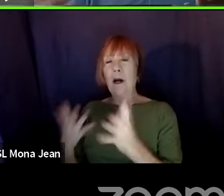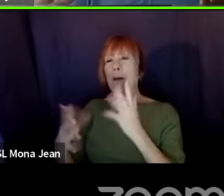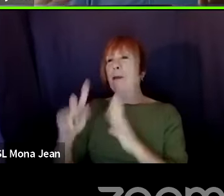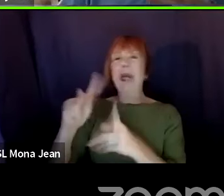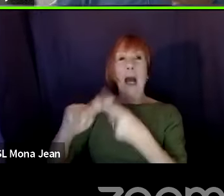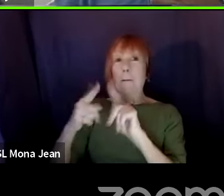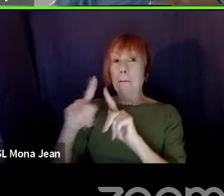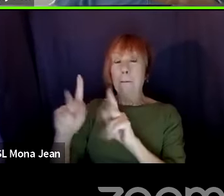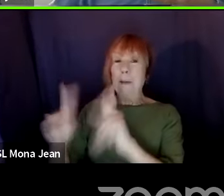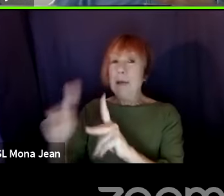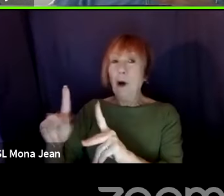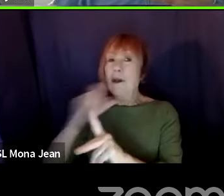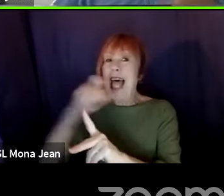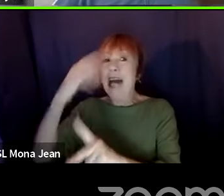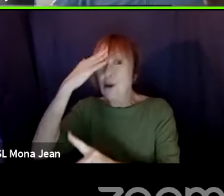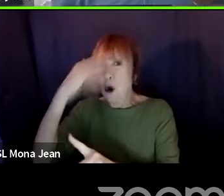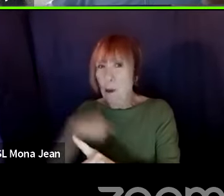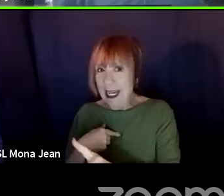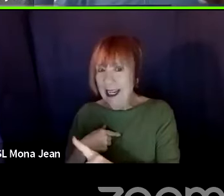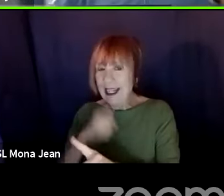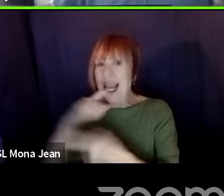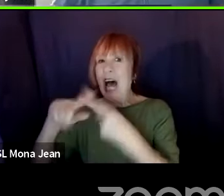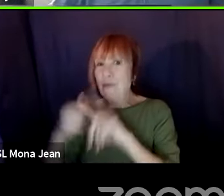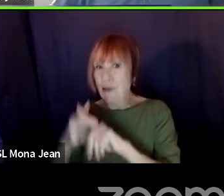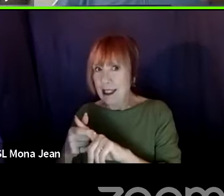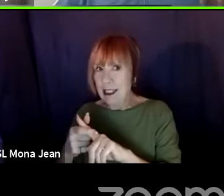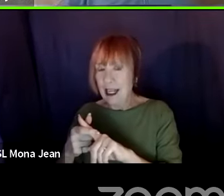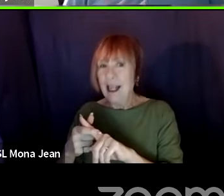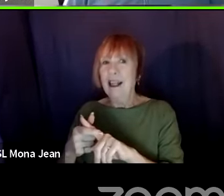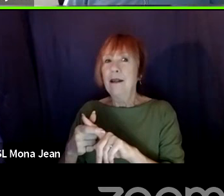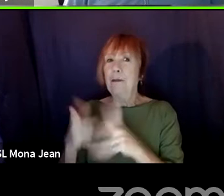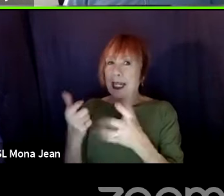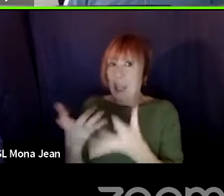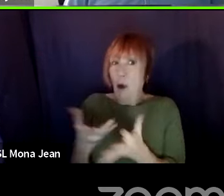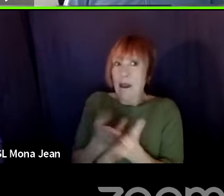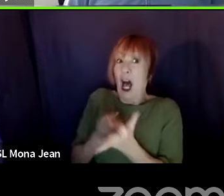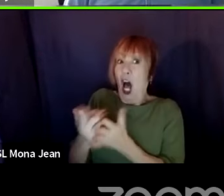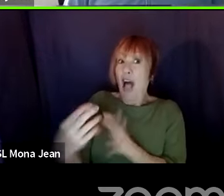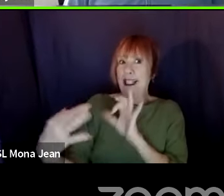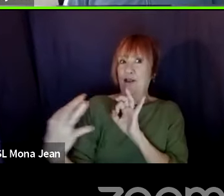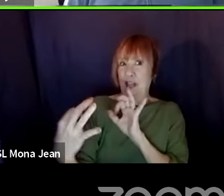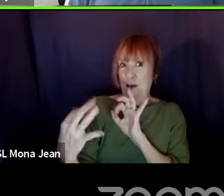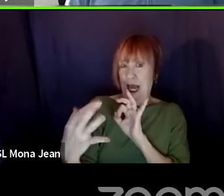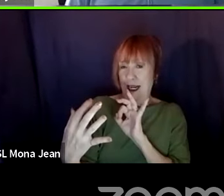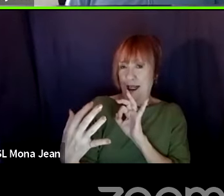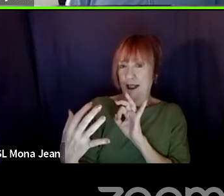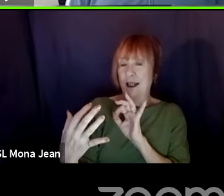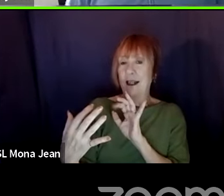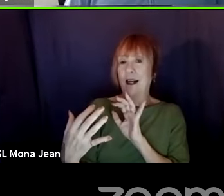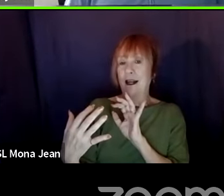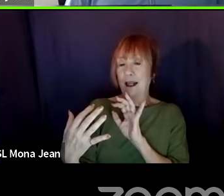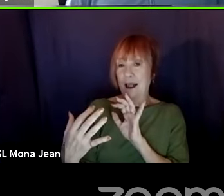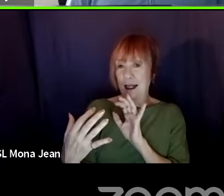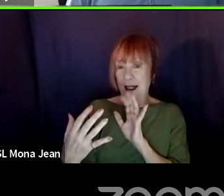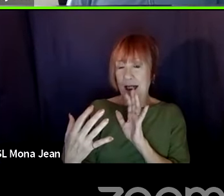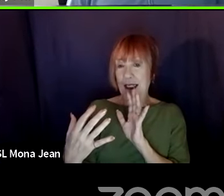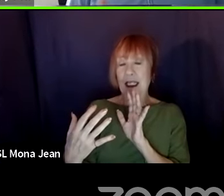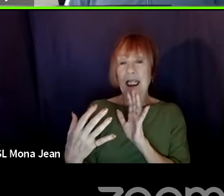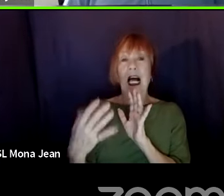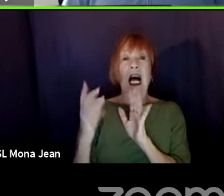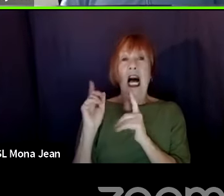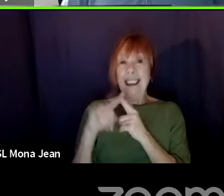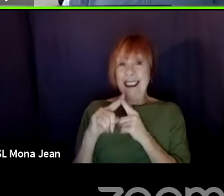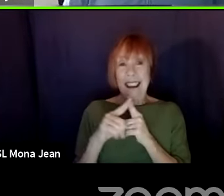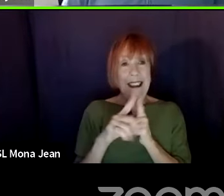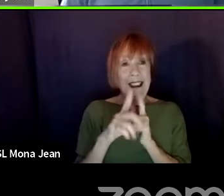supporters of mine are reading it, so that I can start to get really honest feedback to the point where I'm at a draft ready to send out, which is